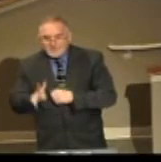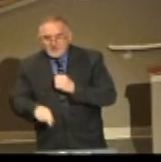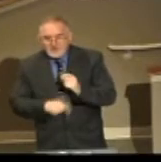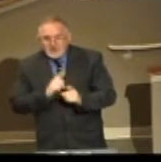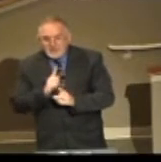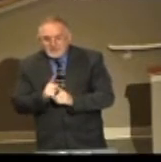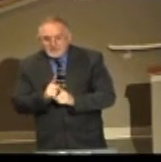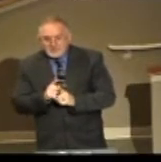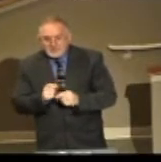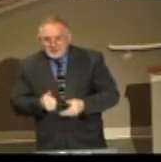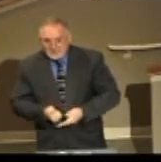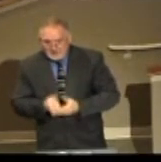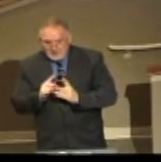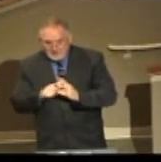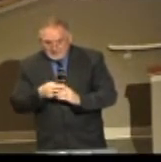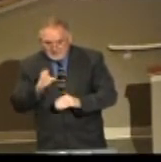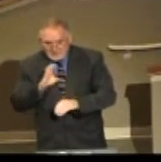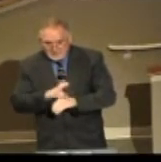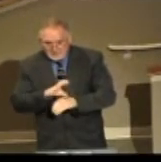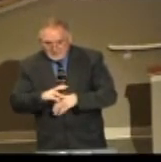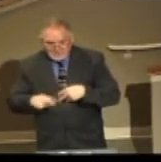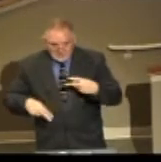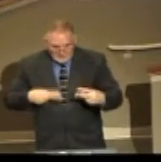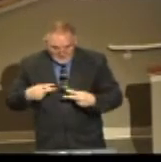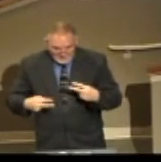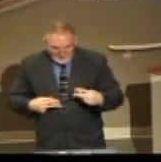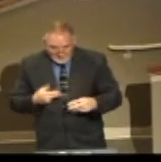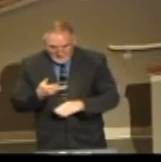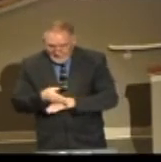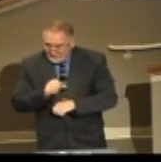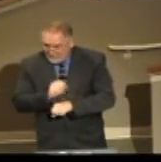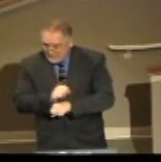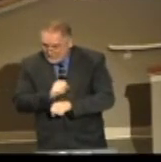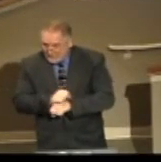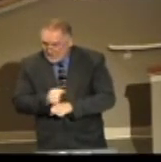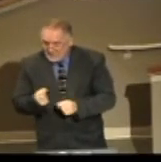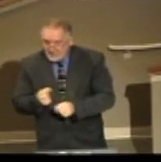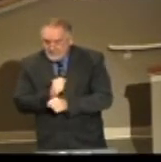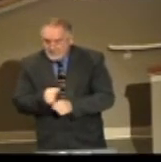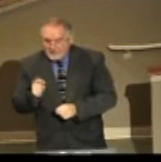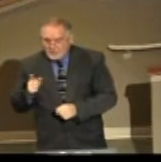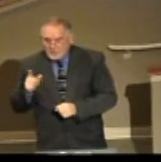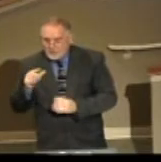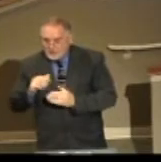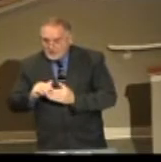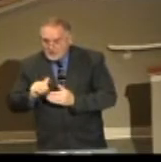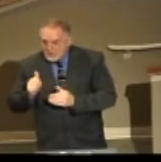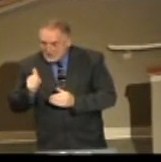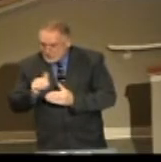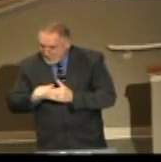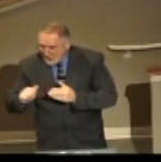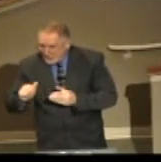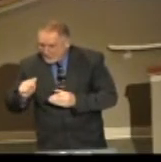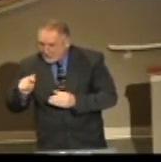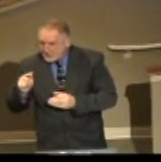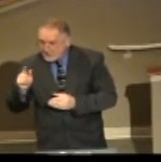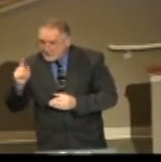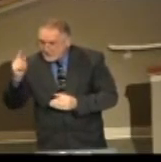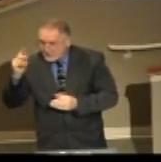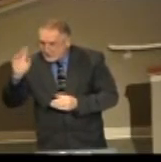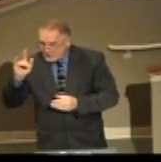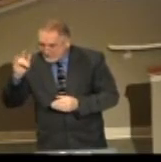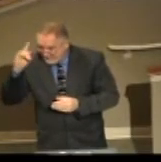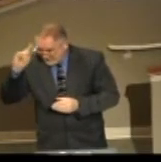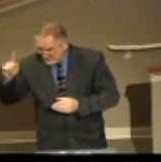and helped start this church and did visiting after the hours. Made a dollar and quarter an hour. The only good thing about it, and this is why